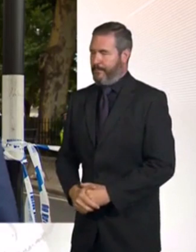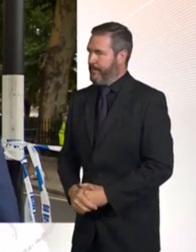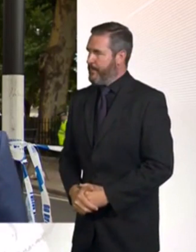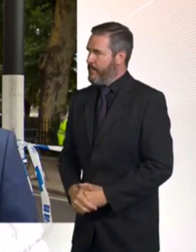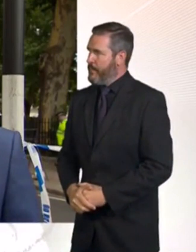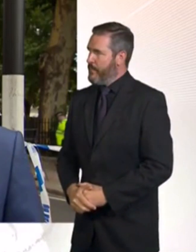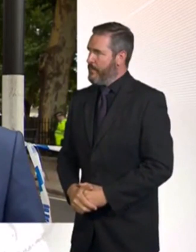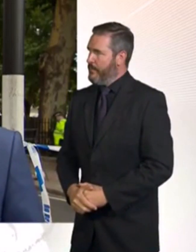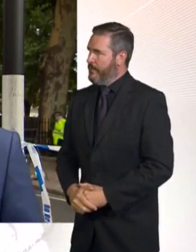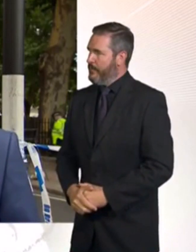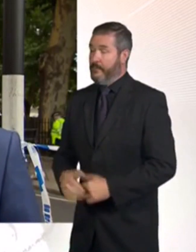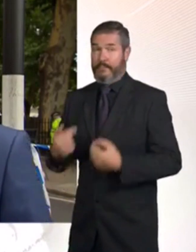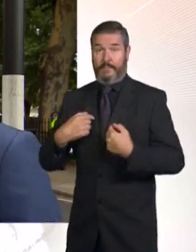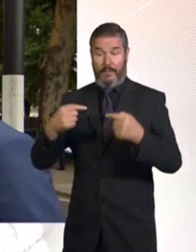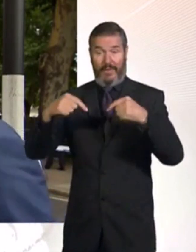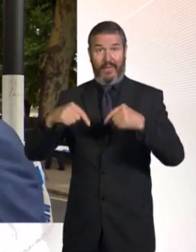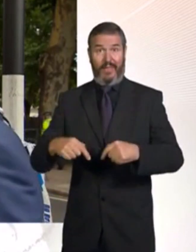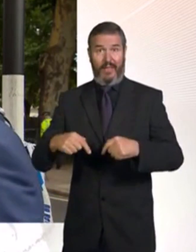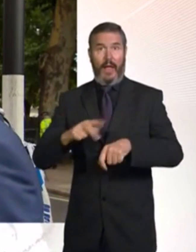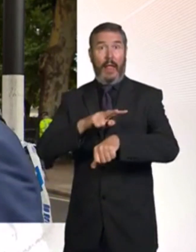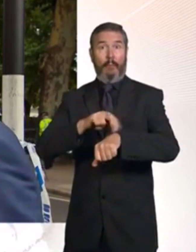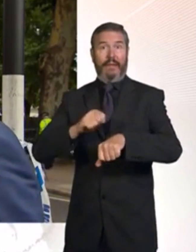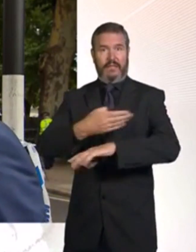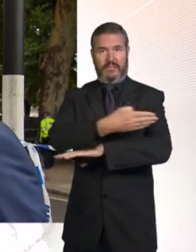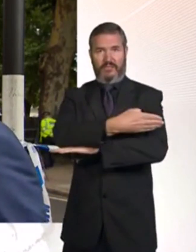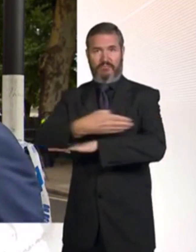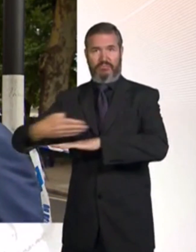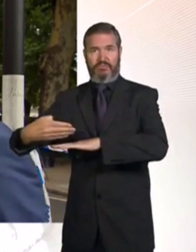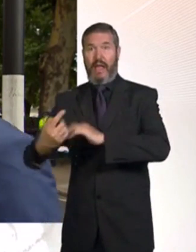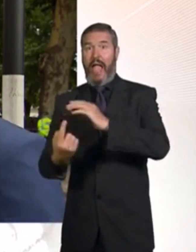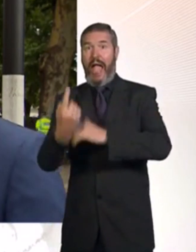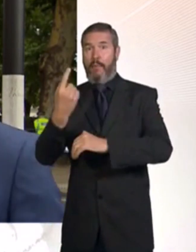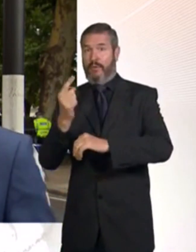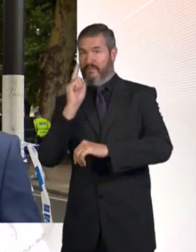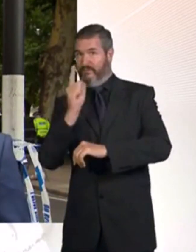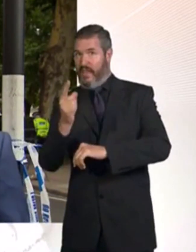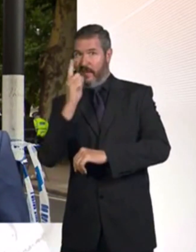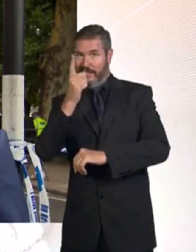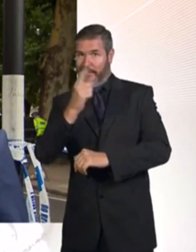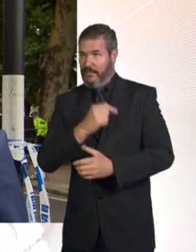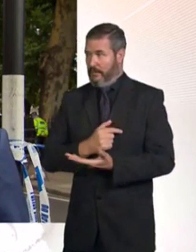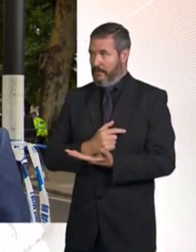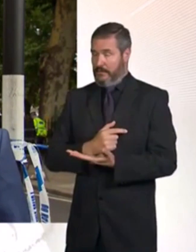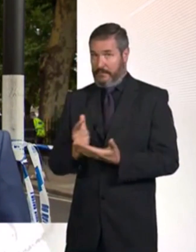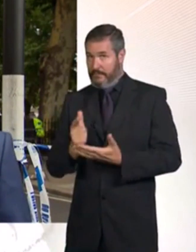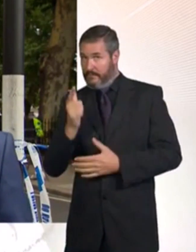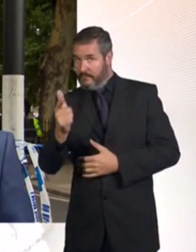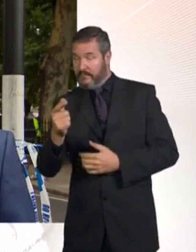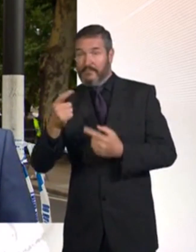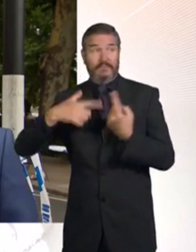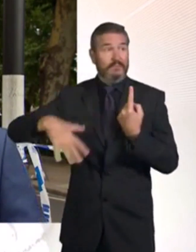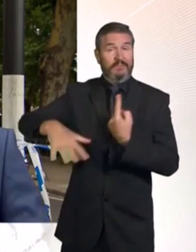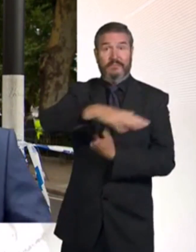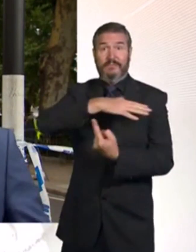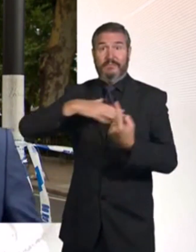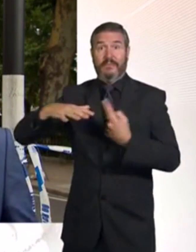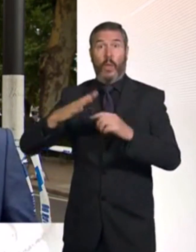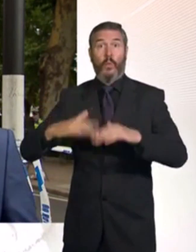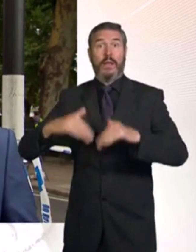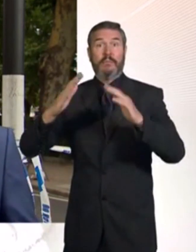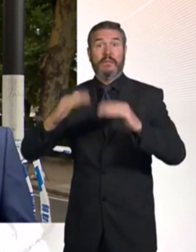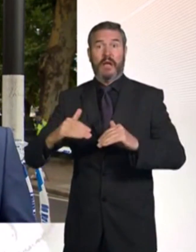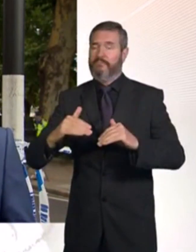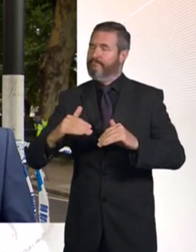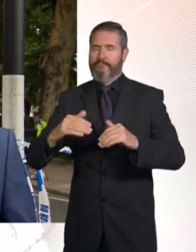Yeah, Rita, we're at the police cordon. It happened just down the road here. Now, this whole area of Westminster is still in lockdown. All the